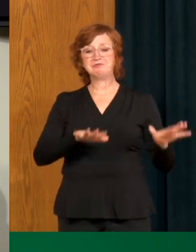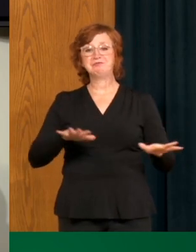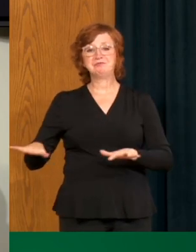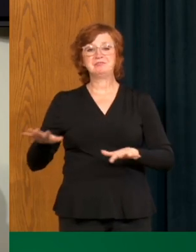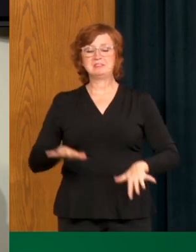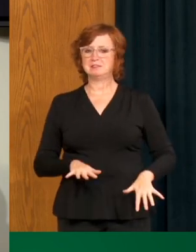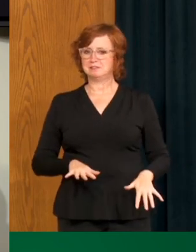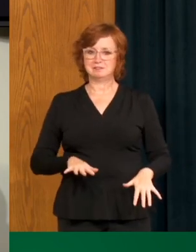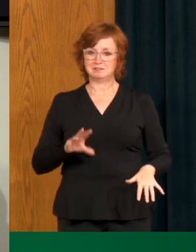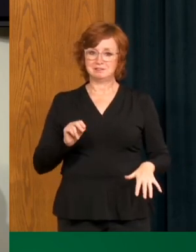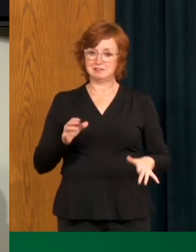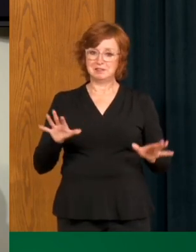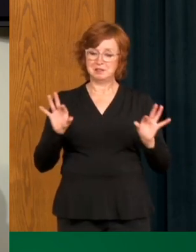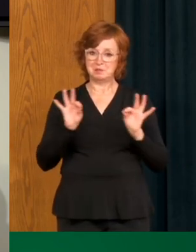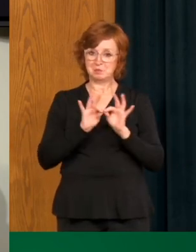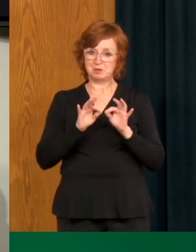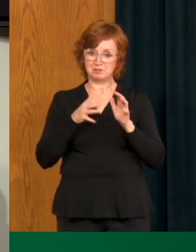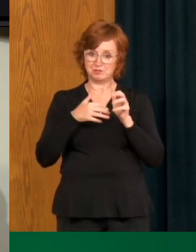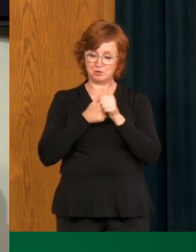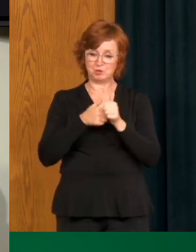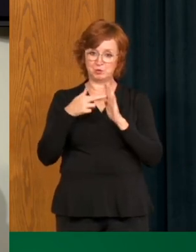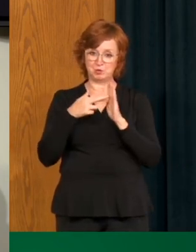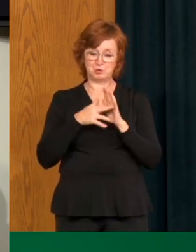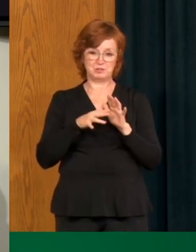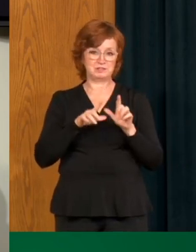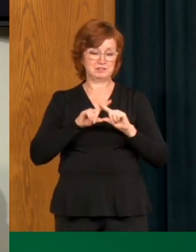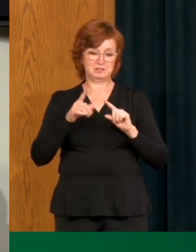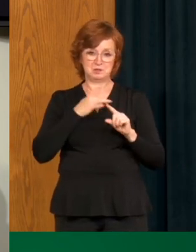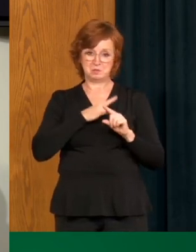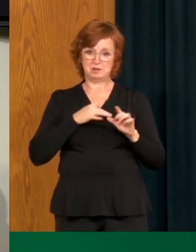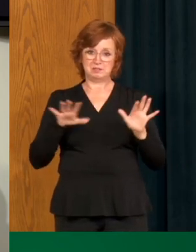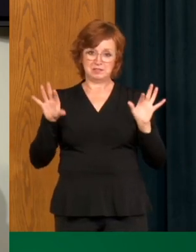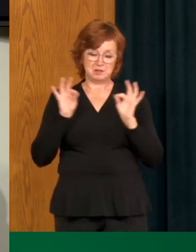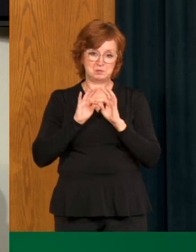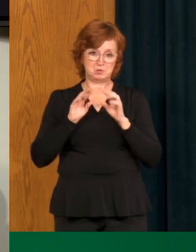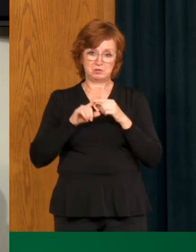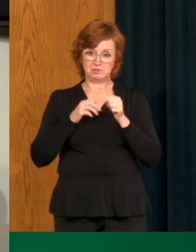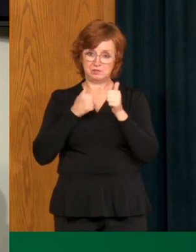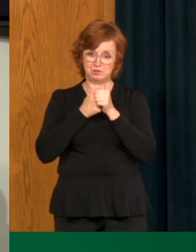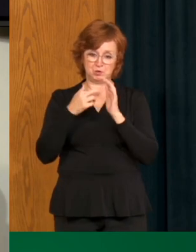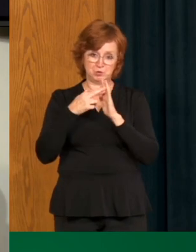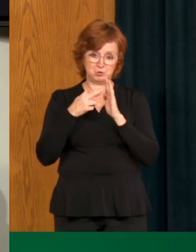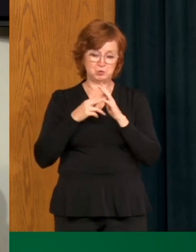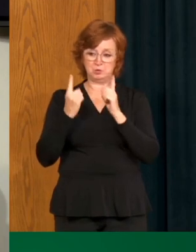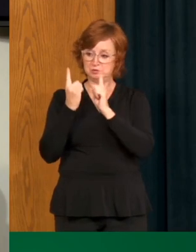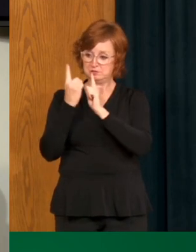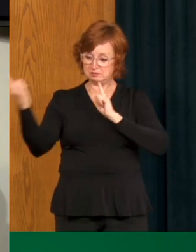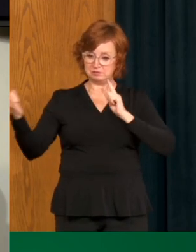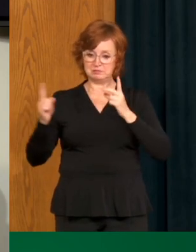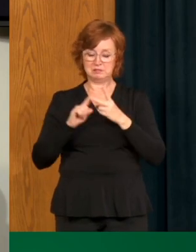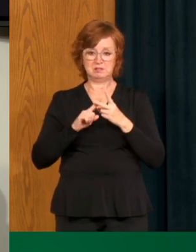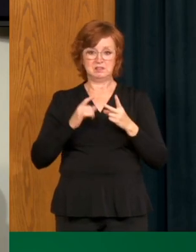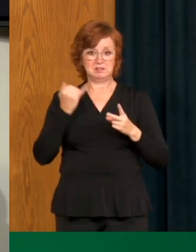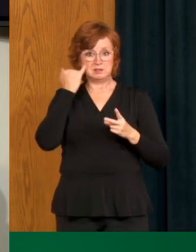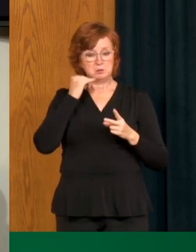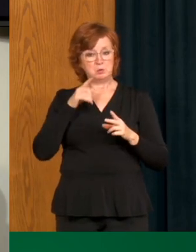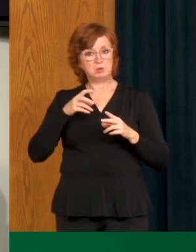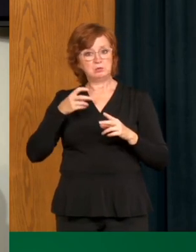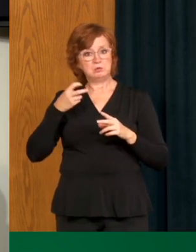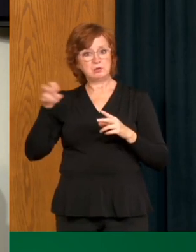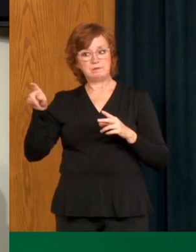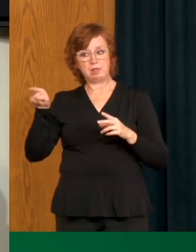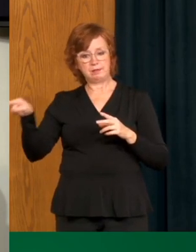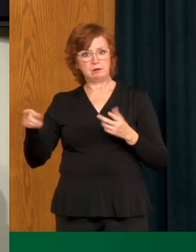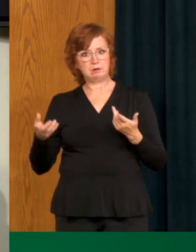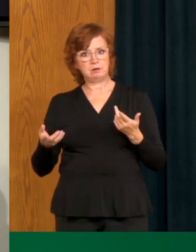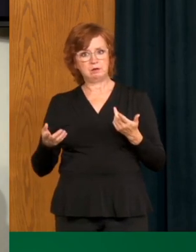things we are doing here when they travel to another province, physical distancing, staying put wherever you are. If you get sick and call the local number